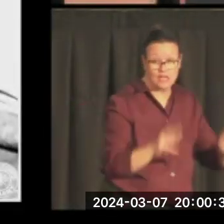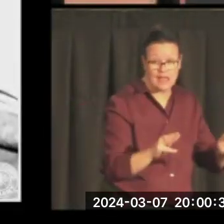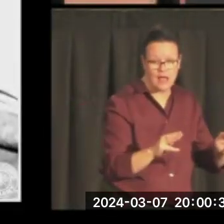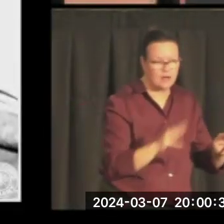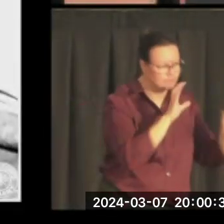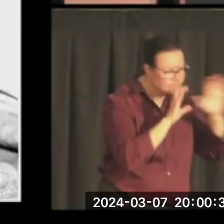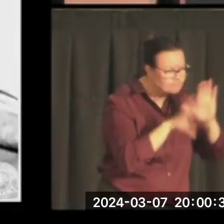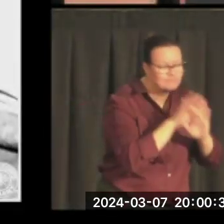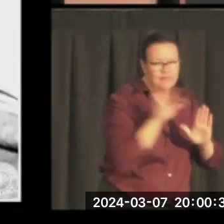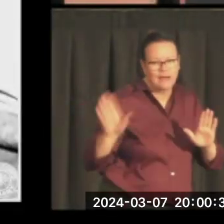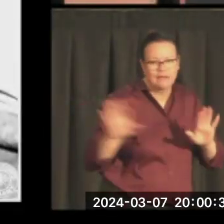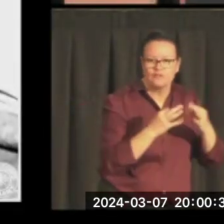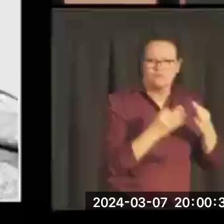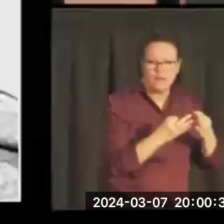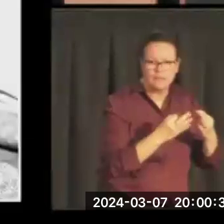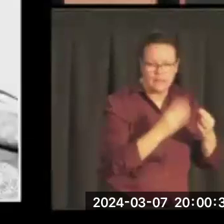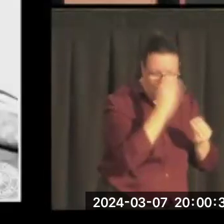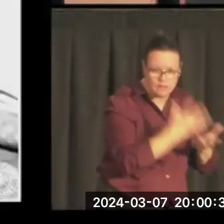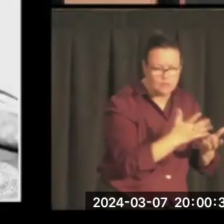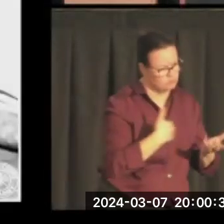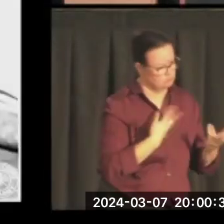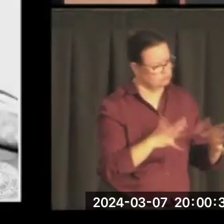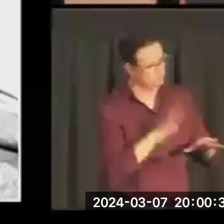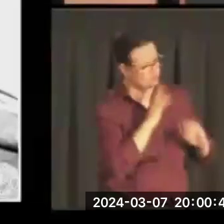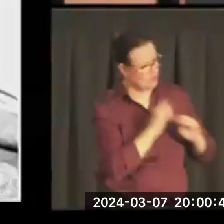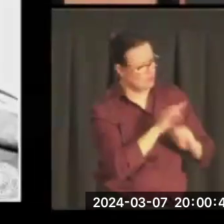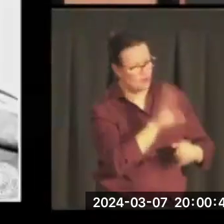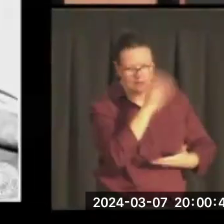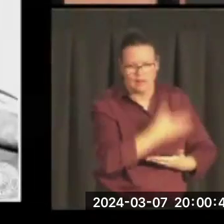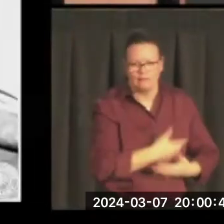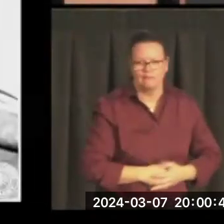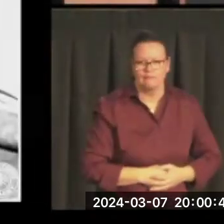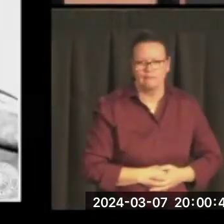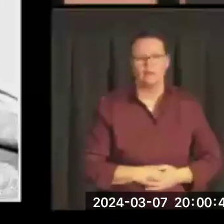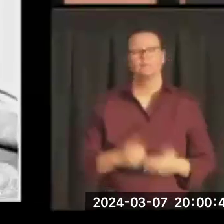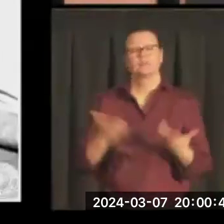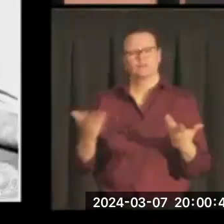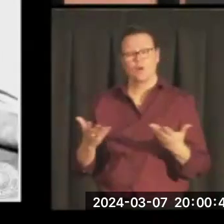him. The report came back. His assessment to Roosevelt